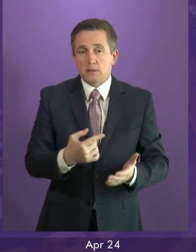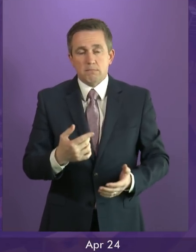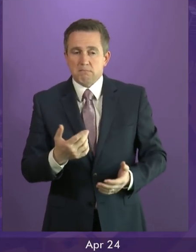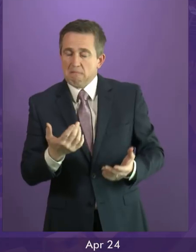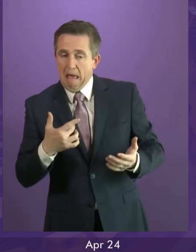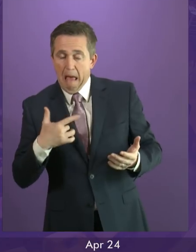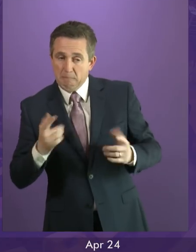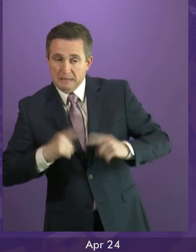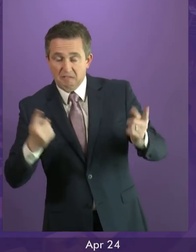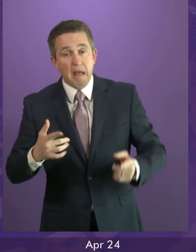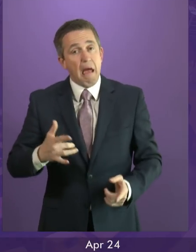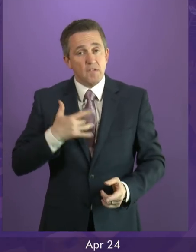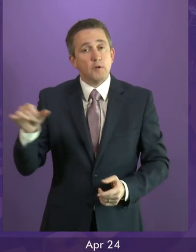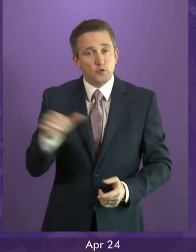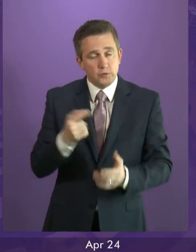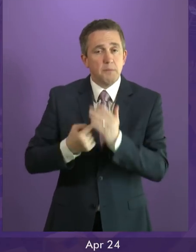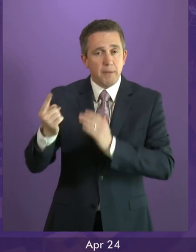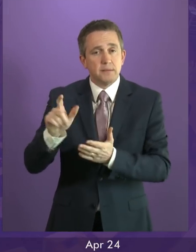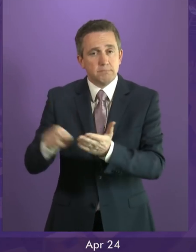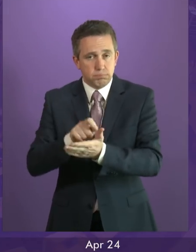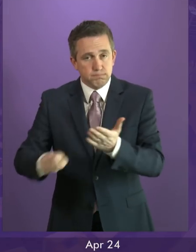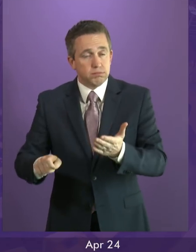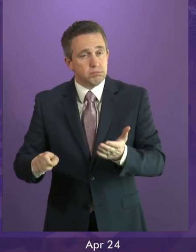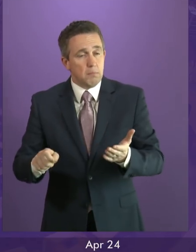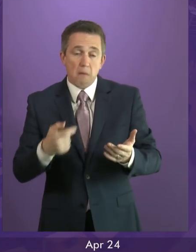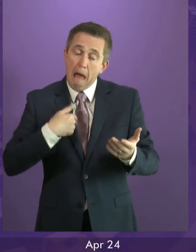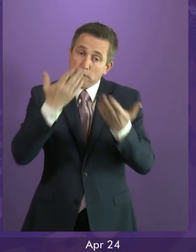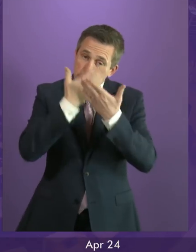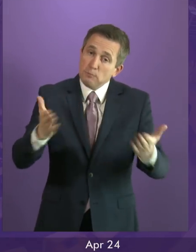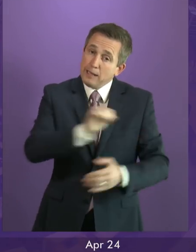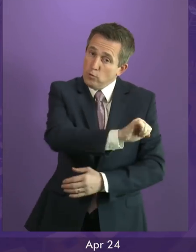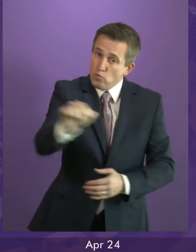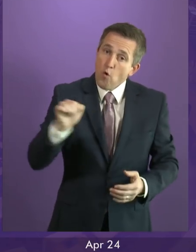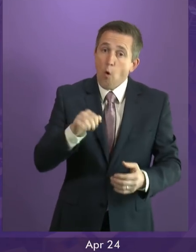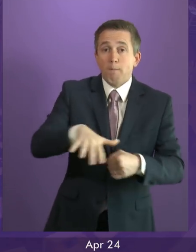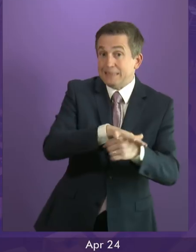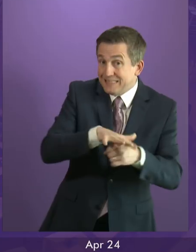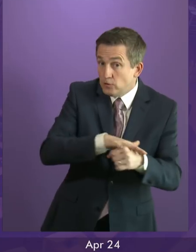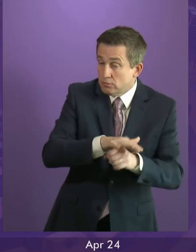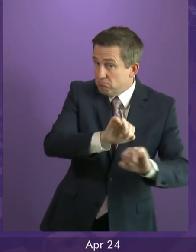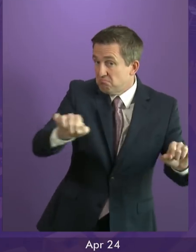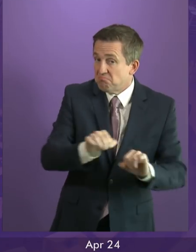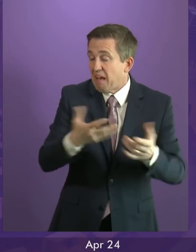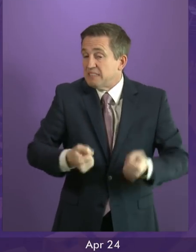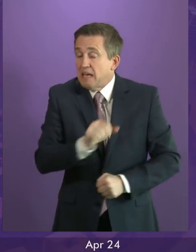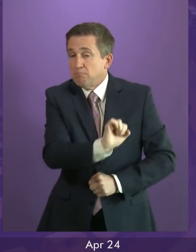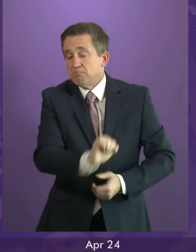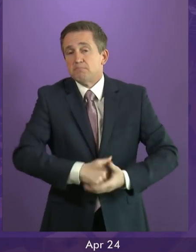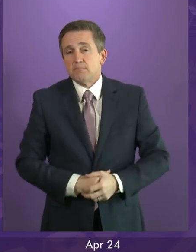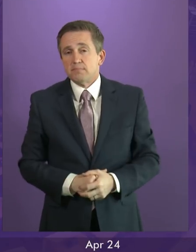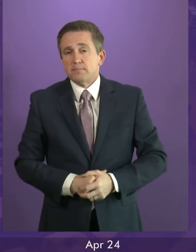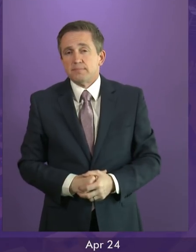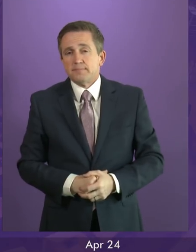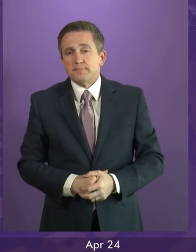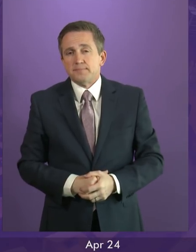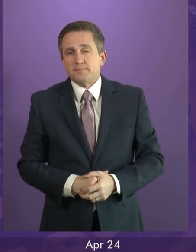agree with that view, but I do respect that view. However, what I hope we might all